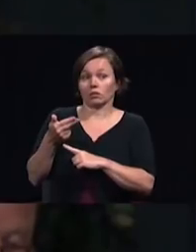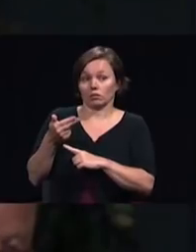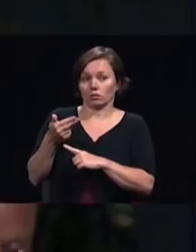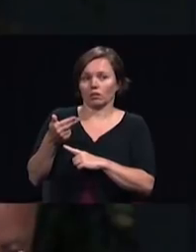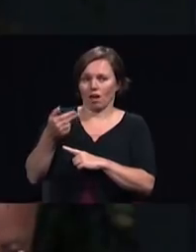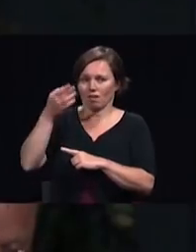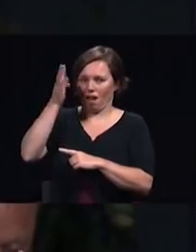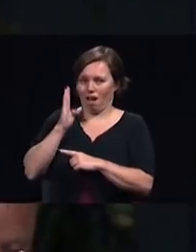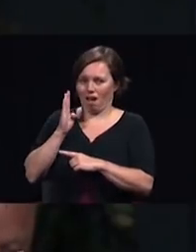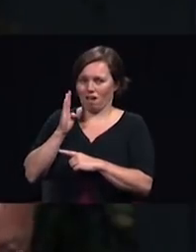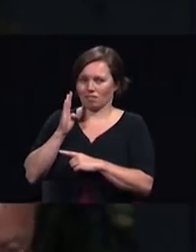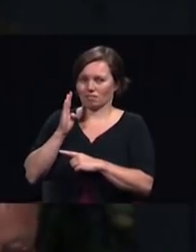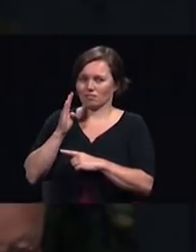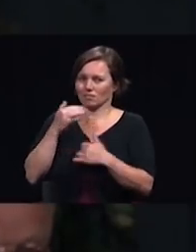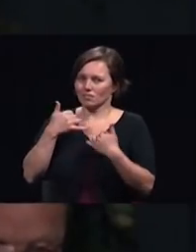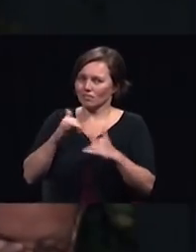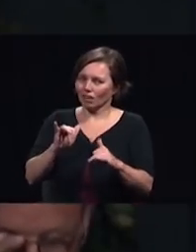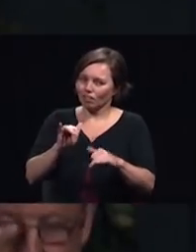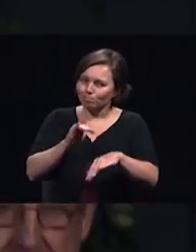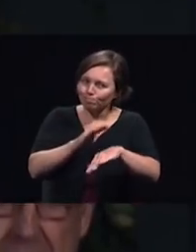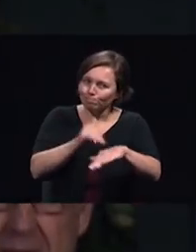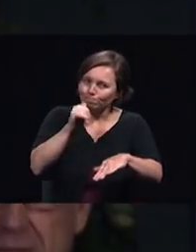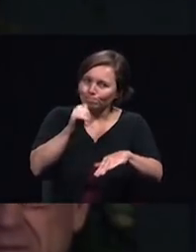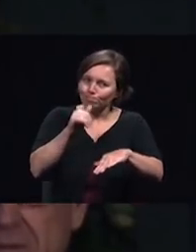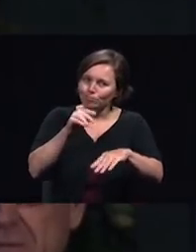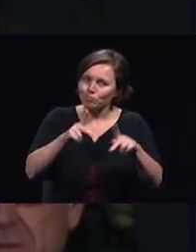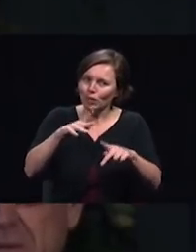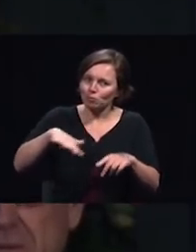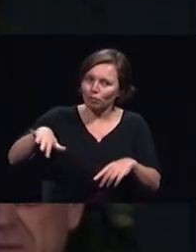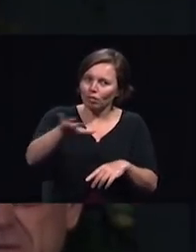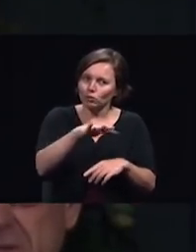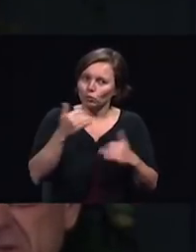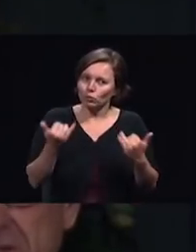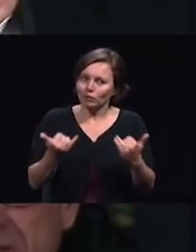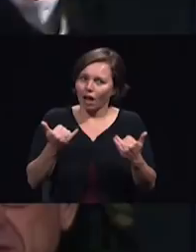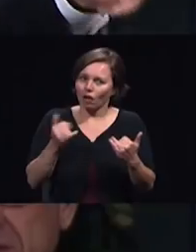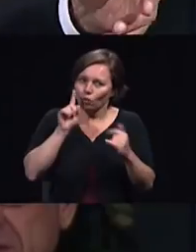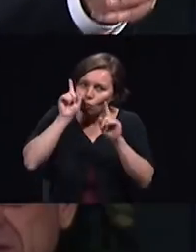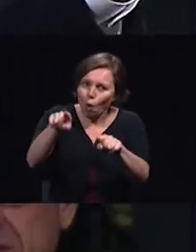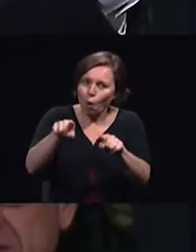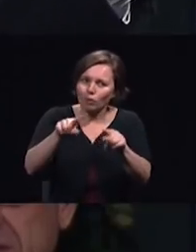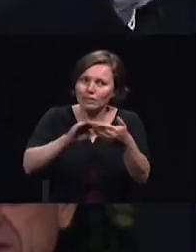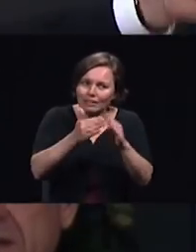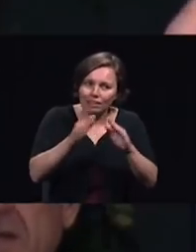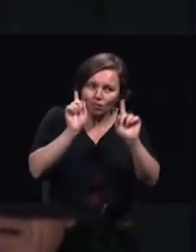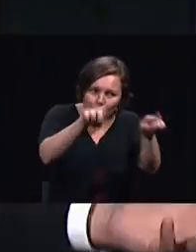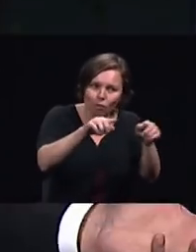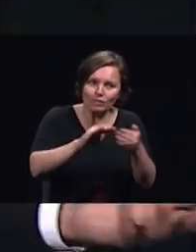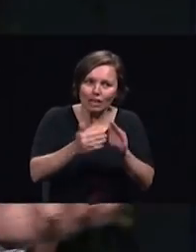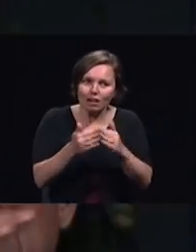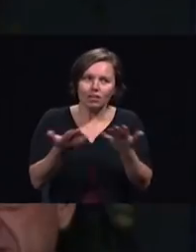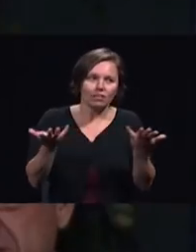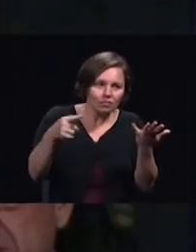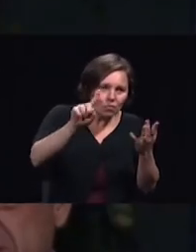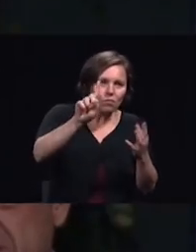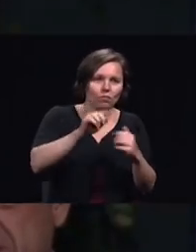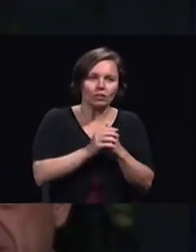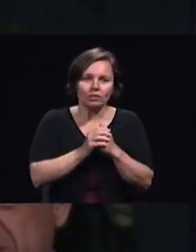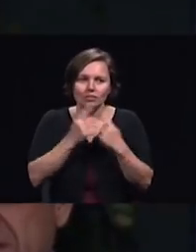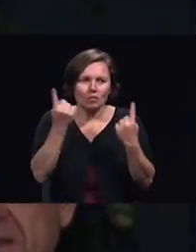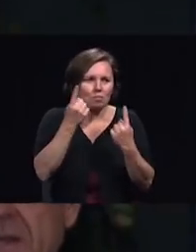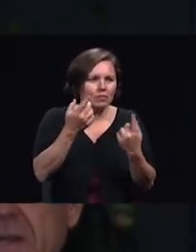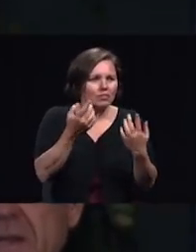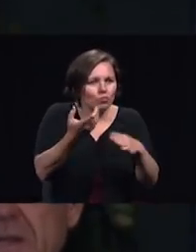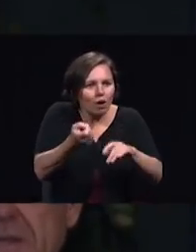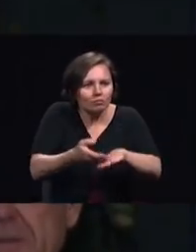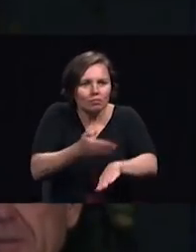servants today to reach the cities where there are many who are reaching out after something better and